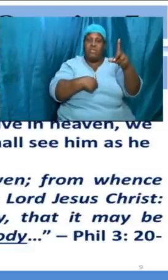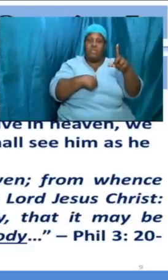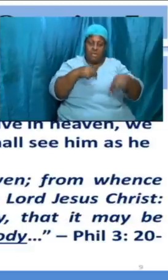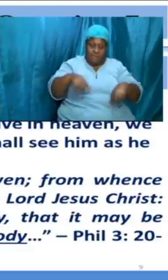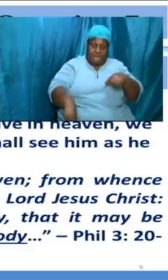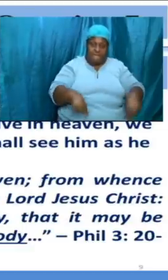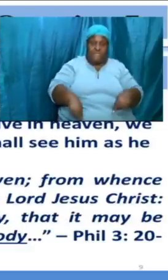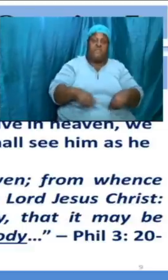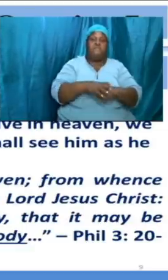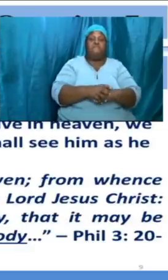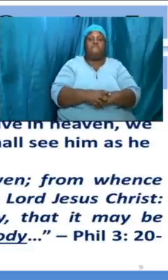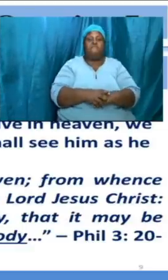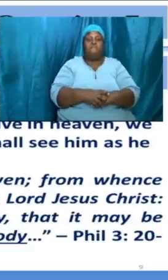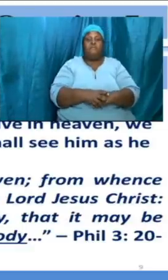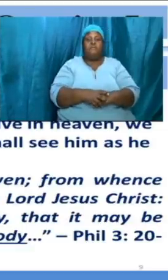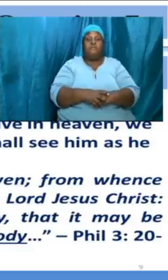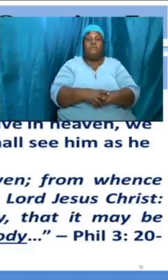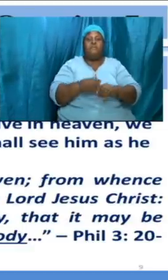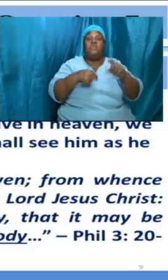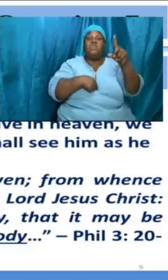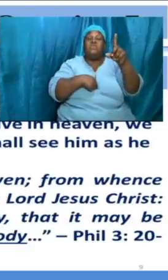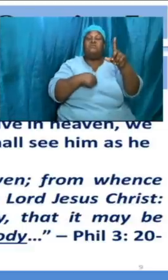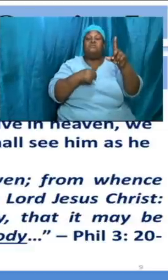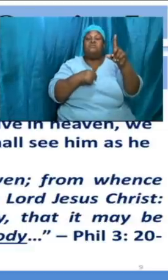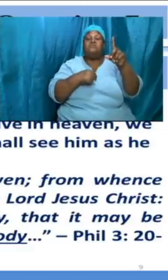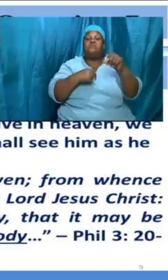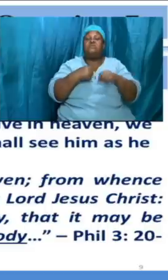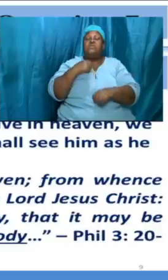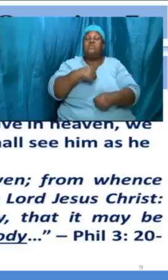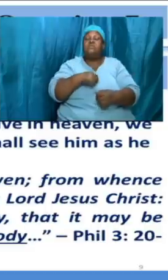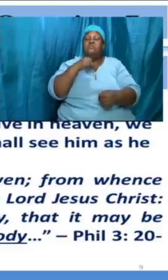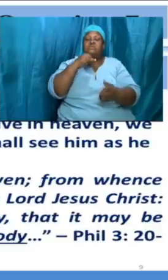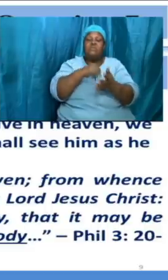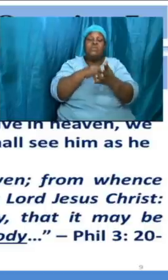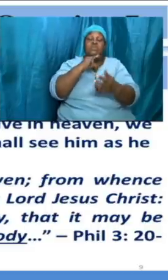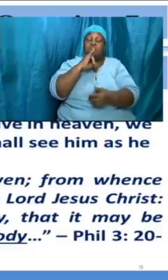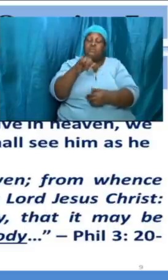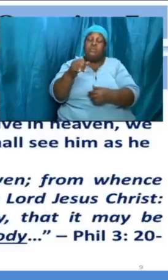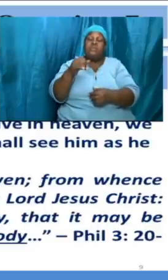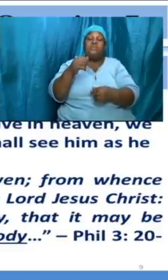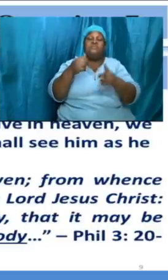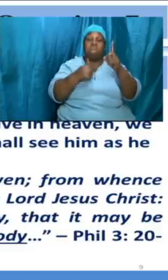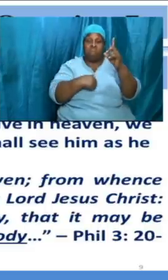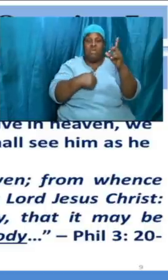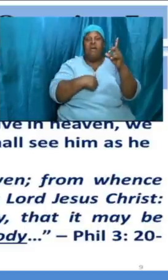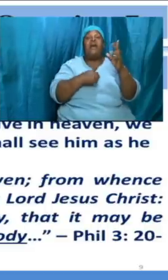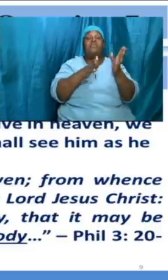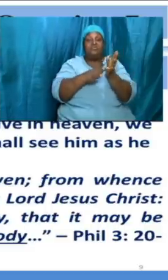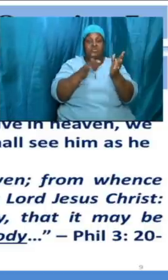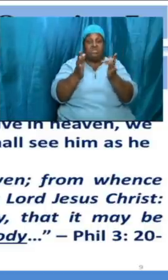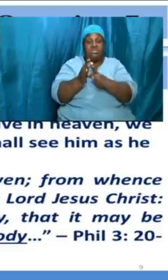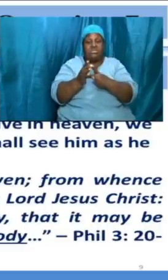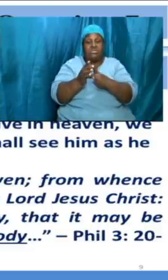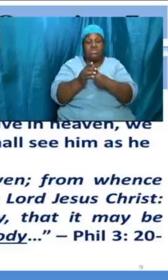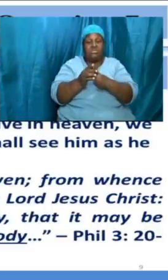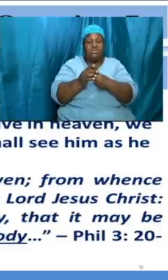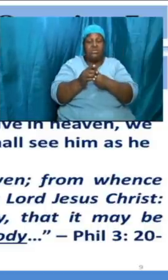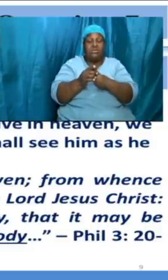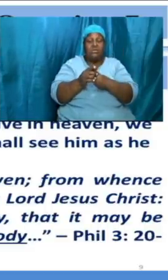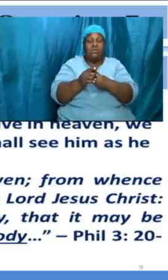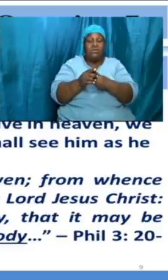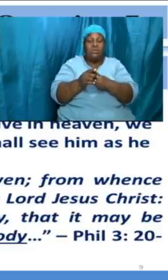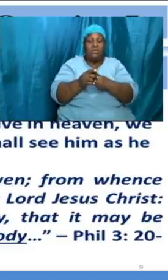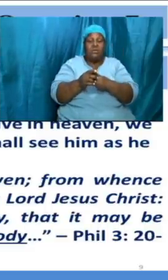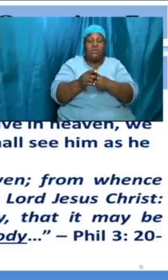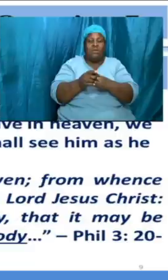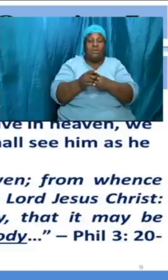everywhere locked up he was able to walk through the walls